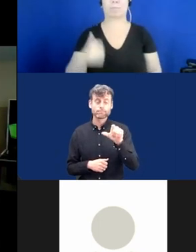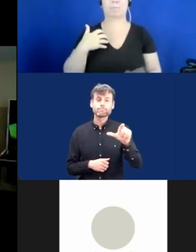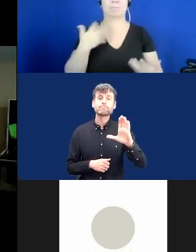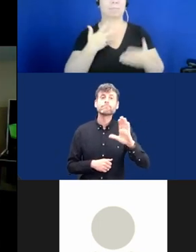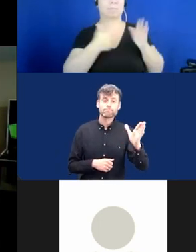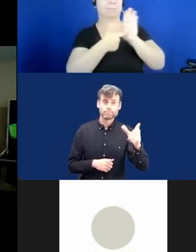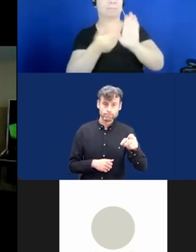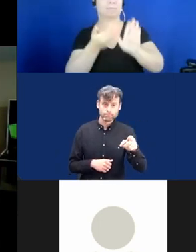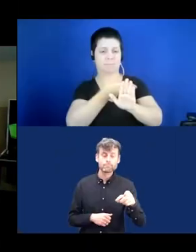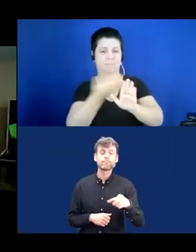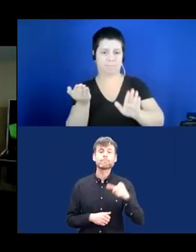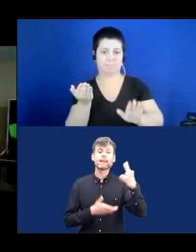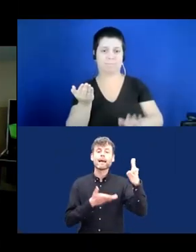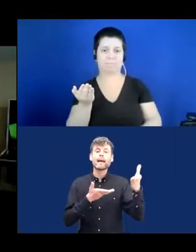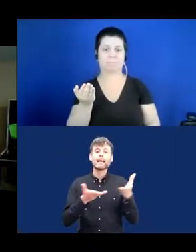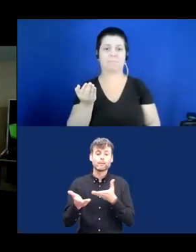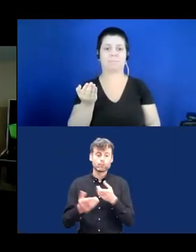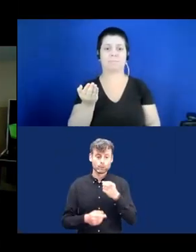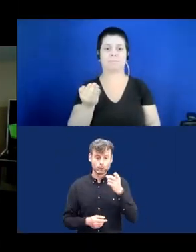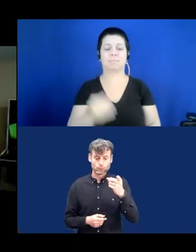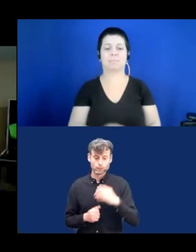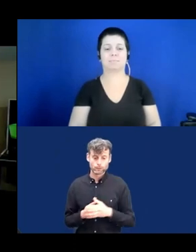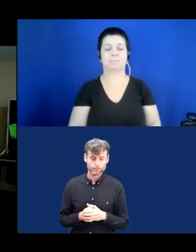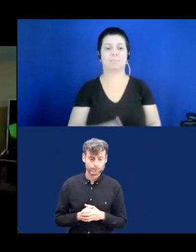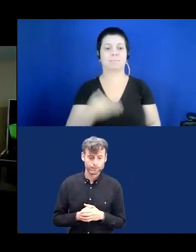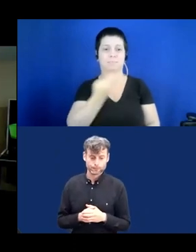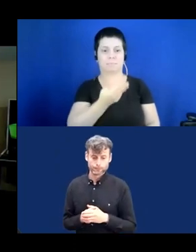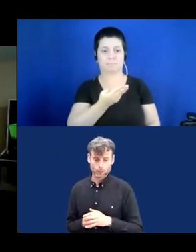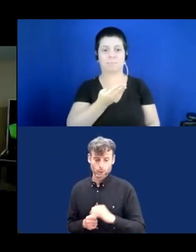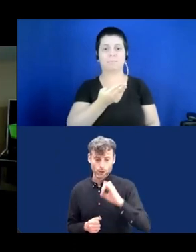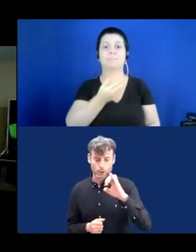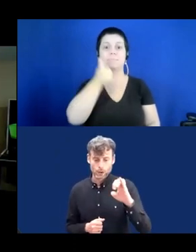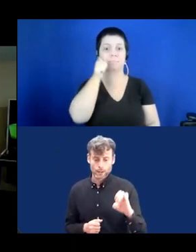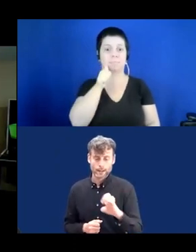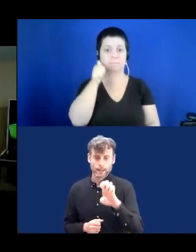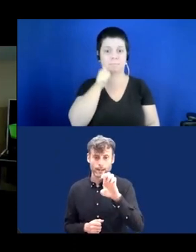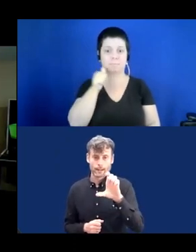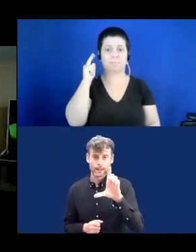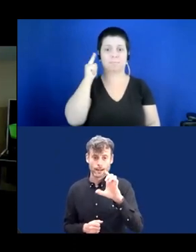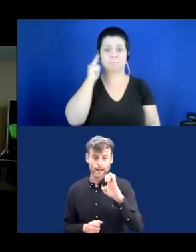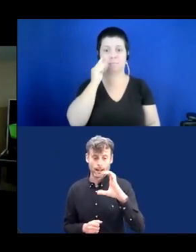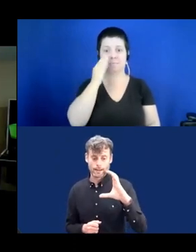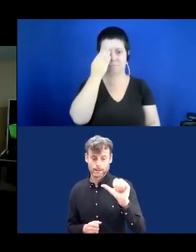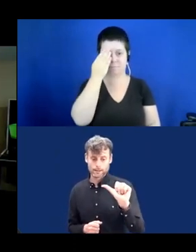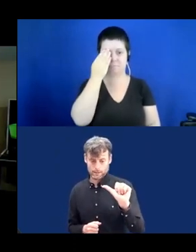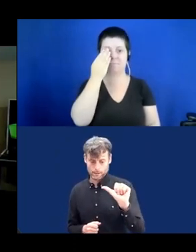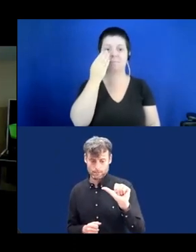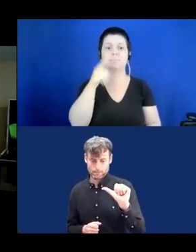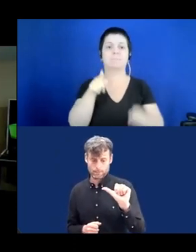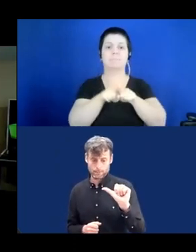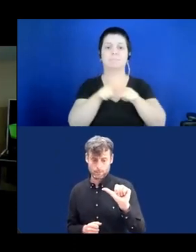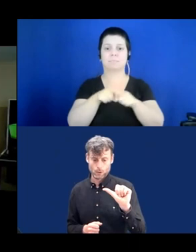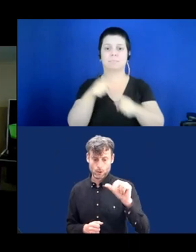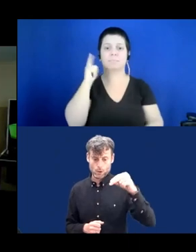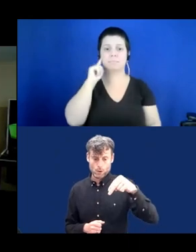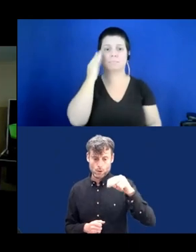This is Jelitsa Lucio. Hello. She's deaf-blind herself. She's also a deaf-blind leader in